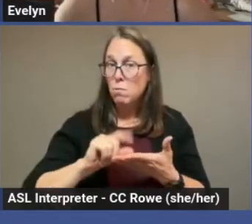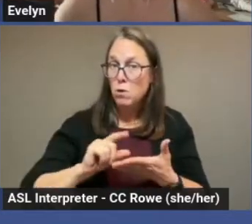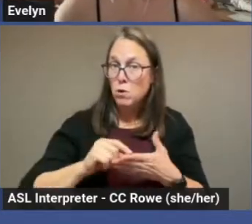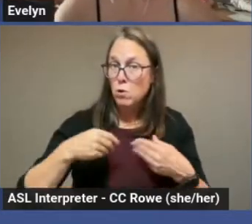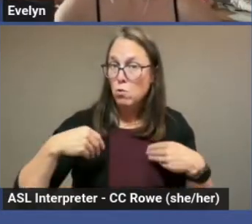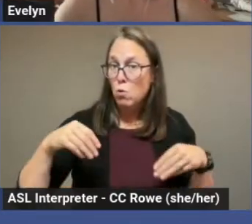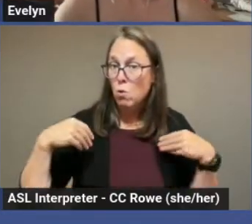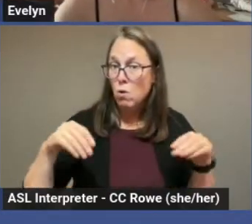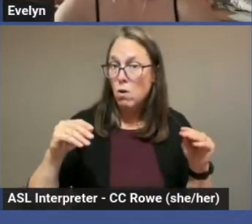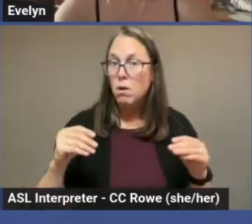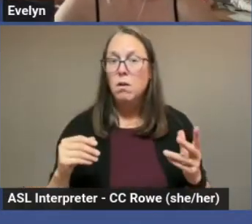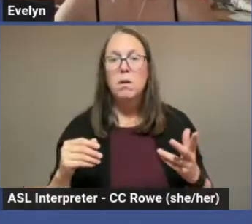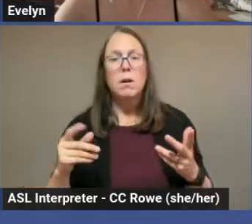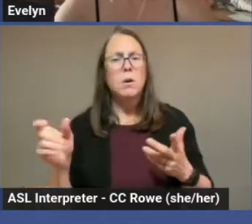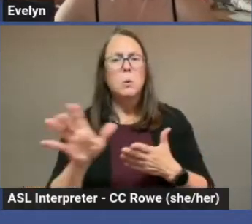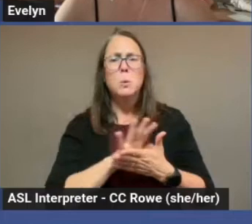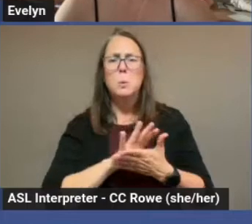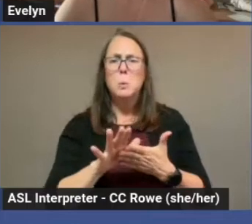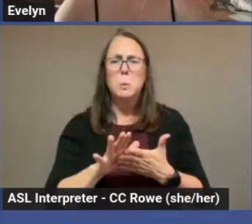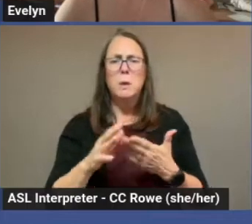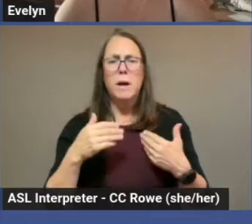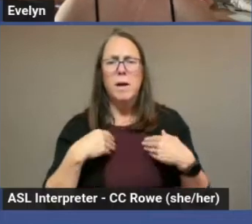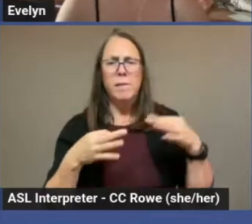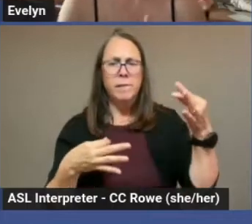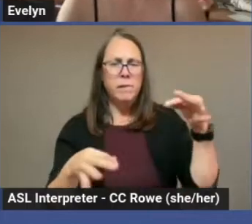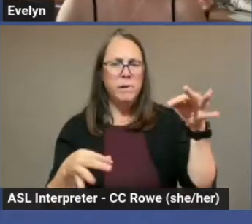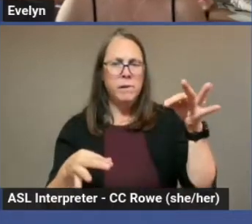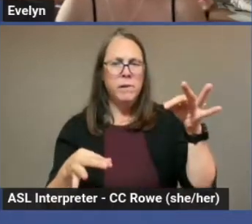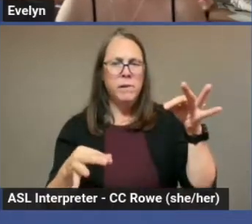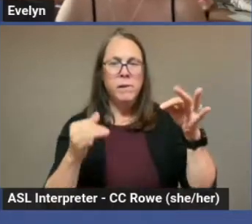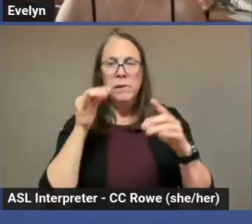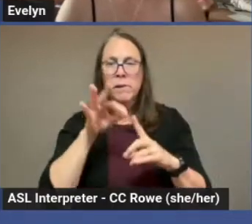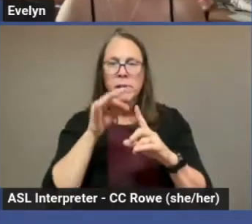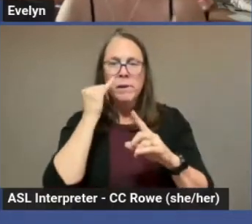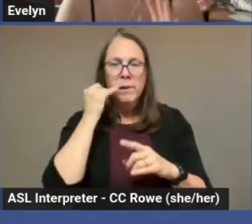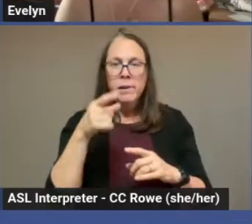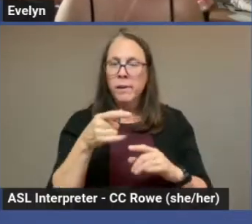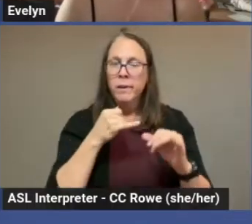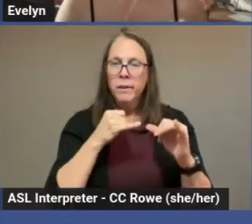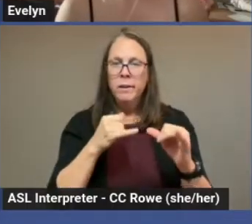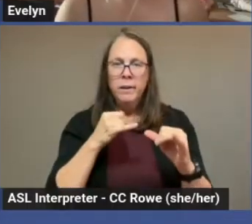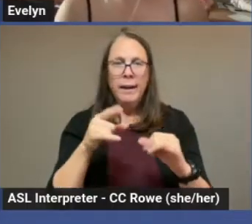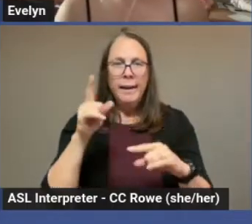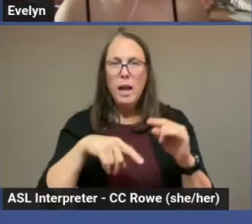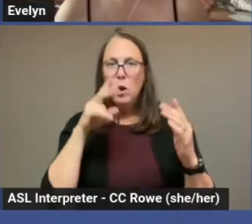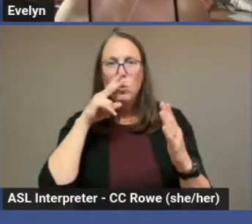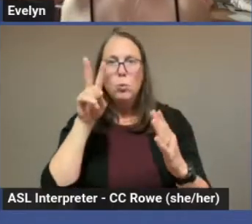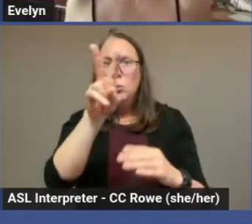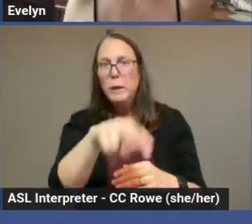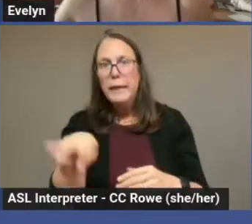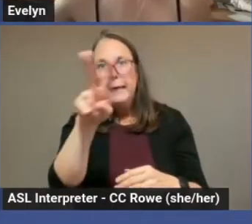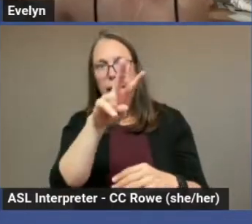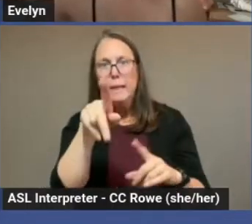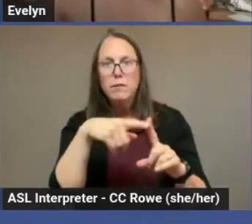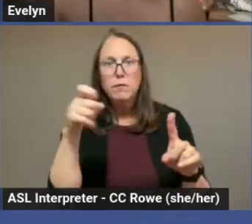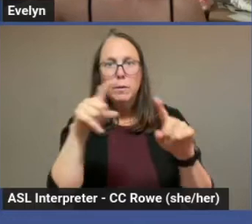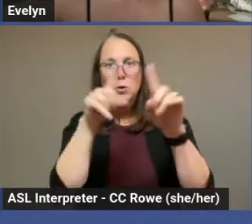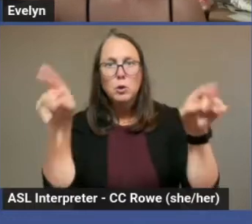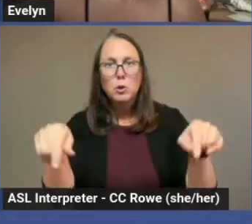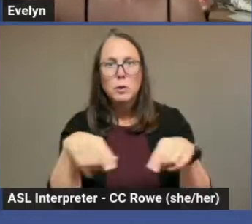This can be really nice to have, especially if you are like me and you cannot read off of a screen for a really long time.